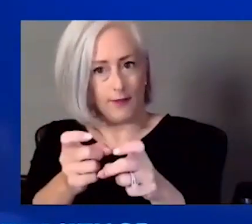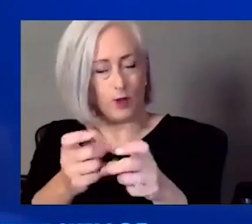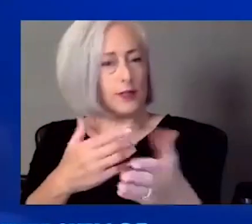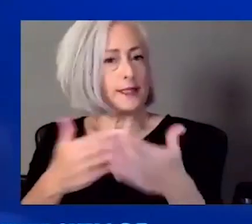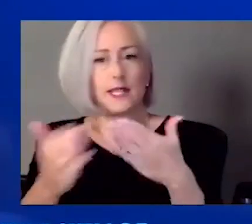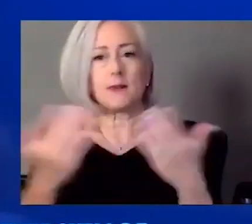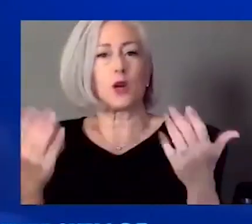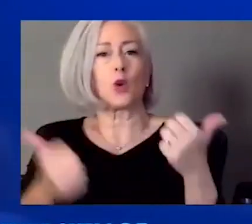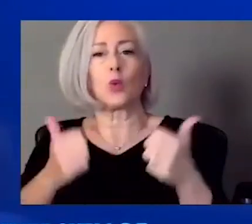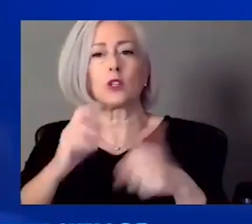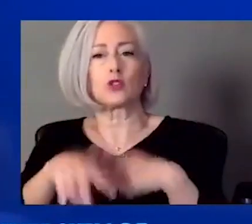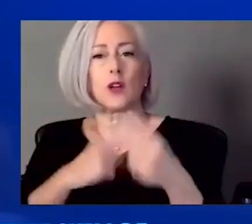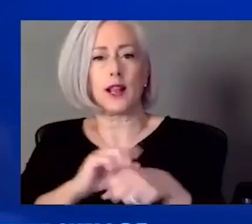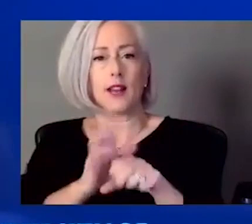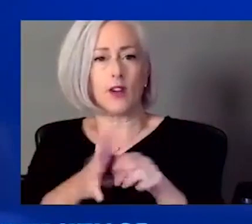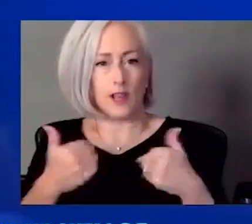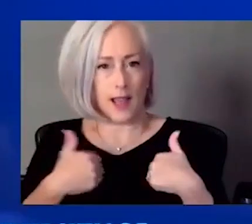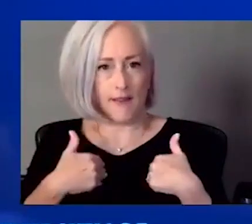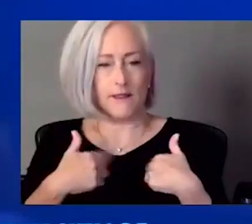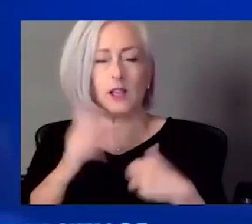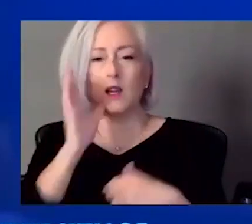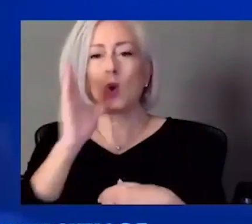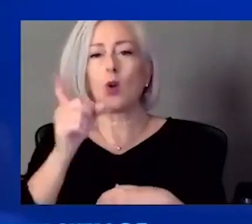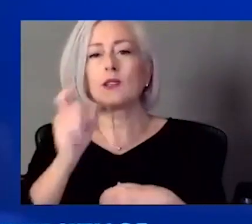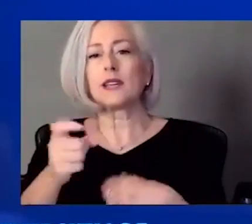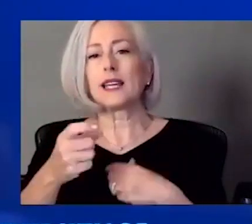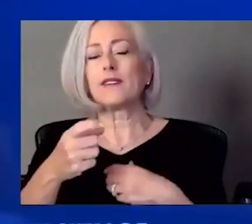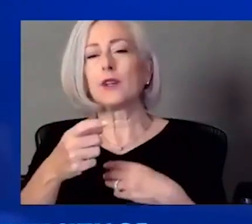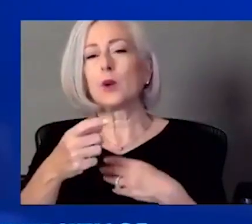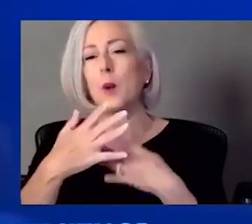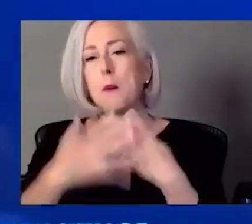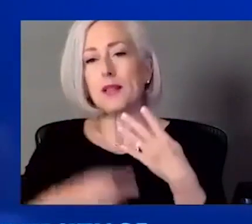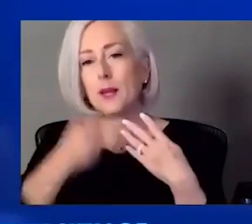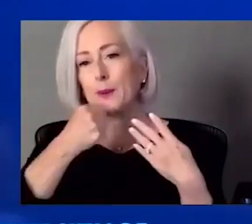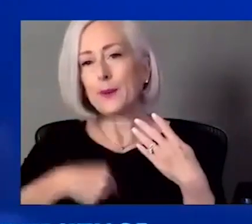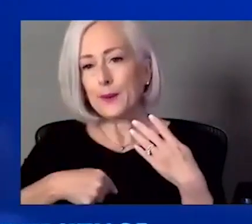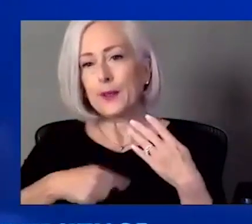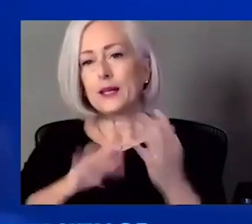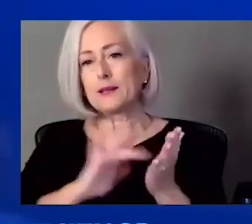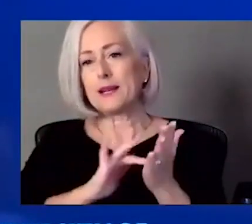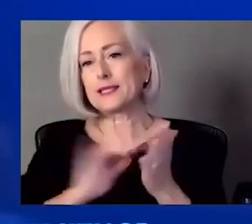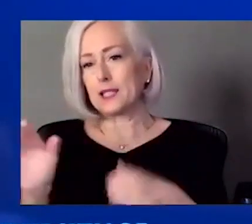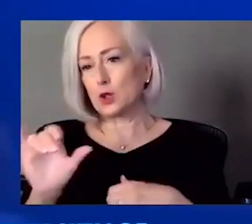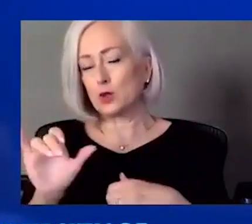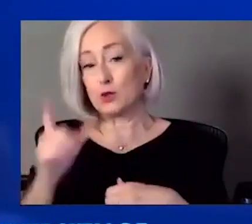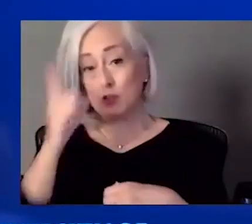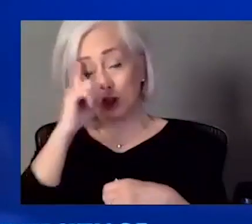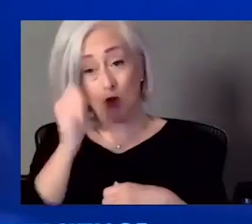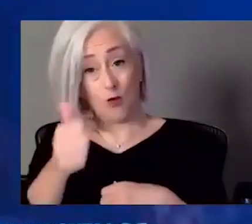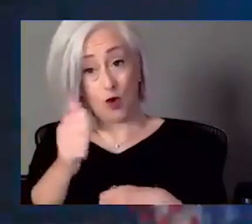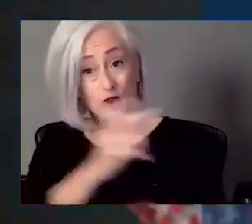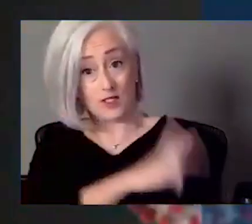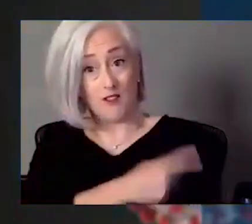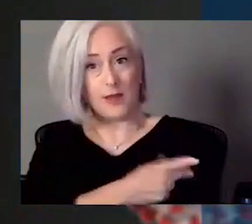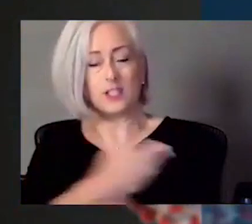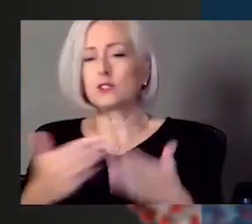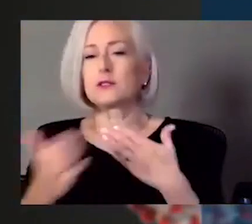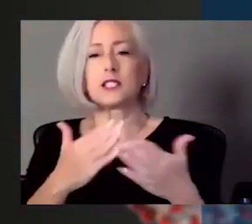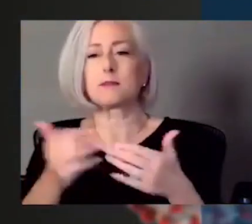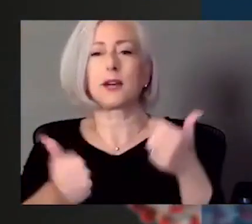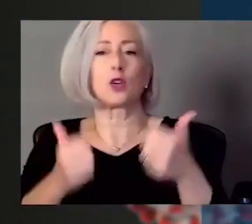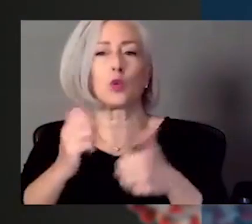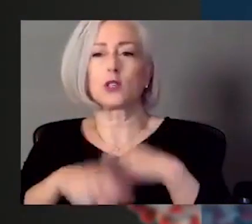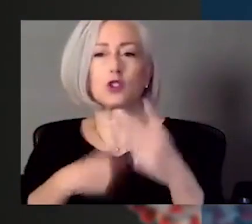the, uh, blood thinner as well. So individually for you as a patient, it's not going to matter too much. All right. Are children at risk for